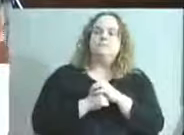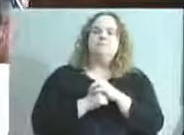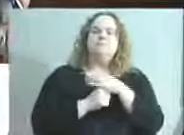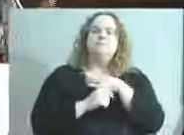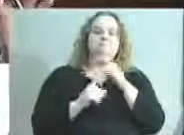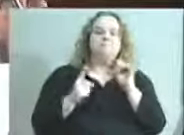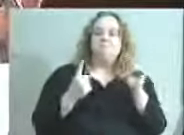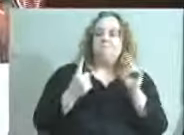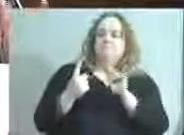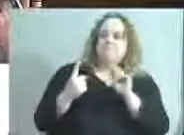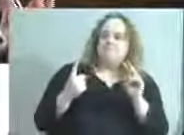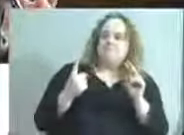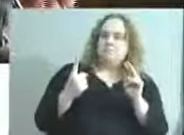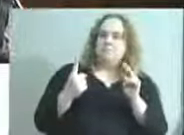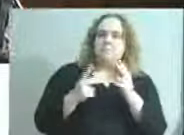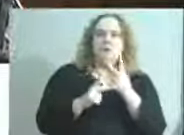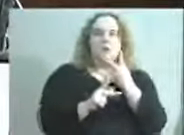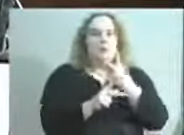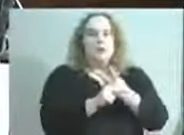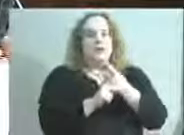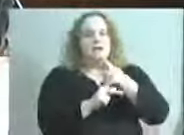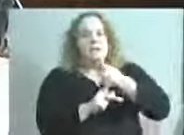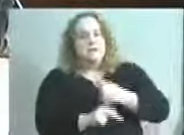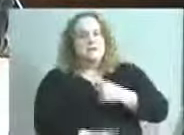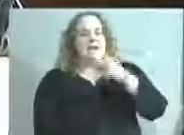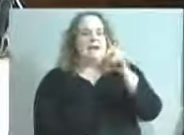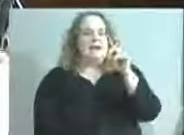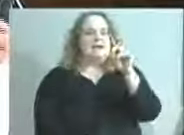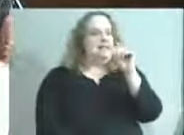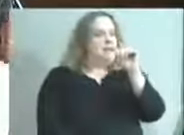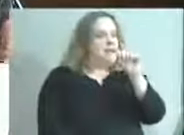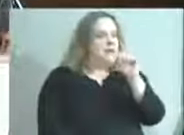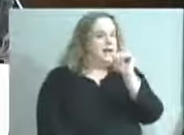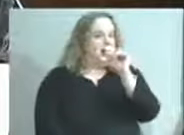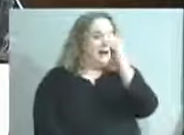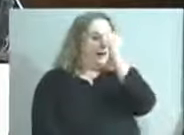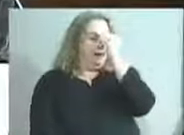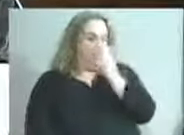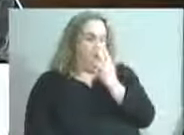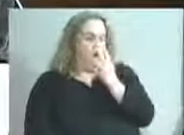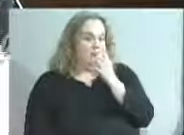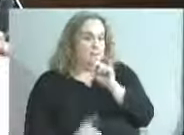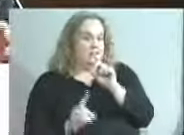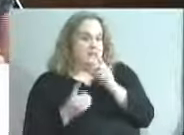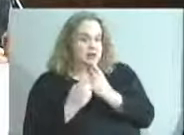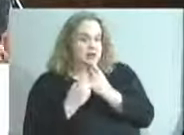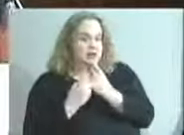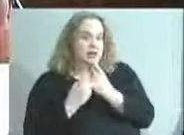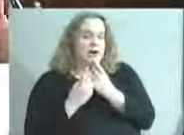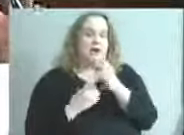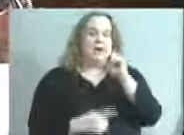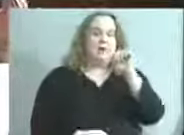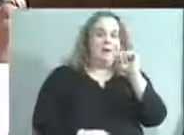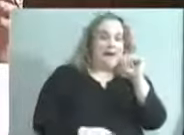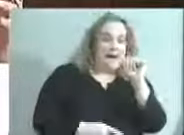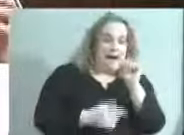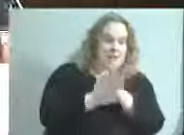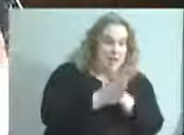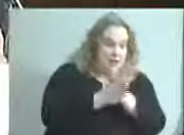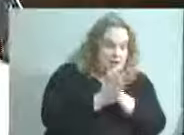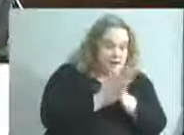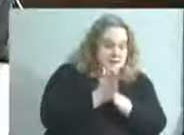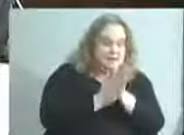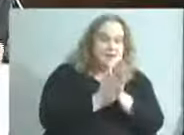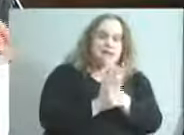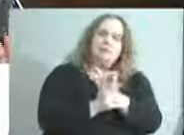of, you know, we keep saying that we're a data-informed district, that, you know, we're data-driven. But it gets to a point where if